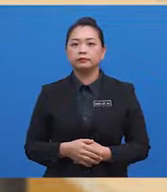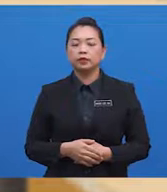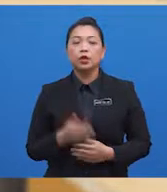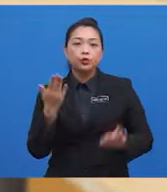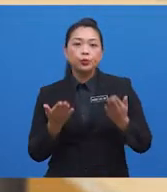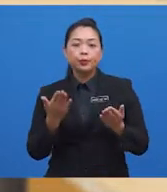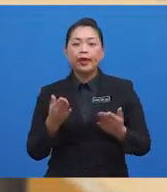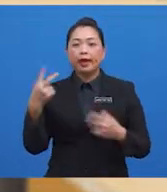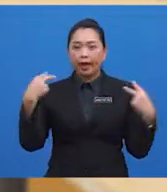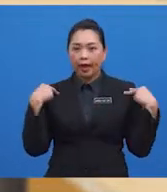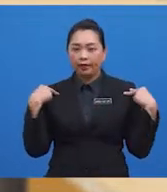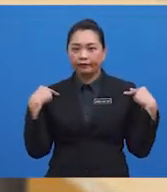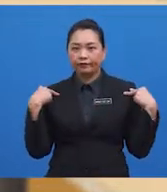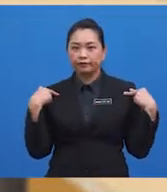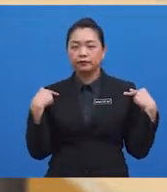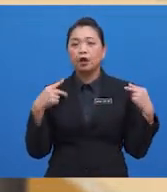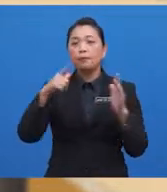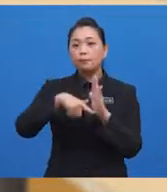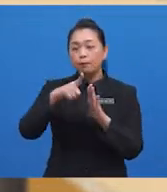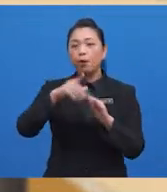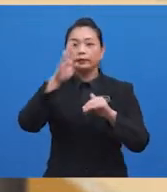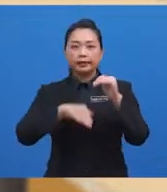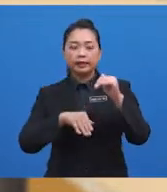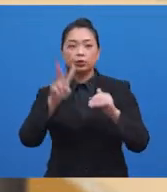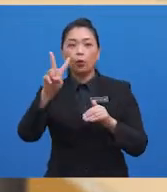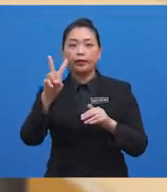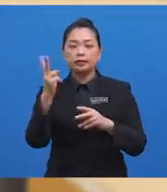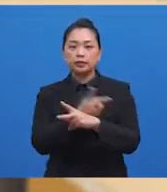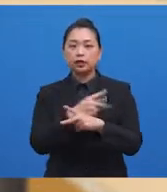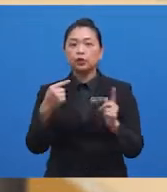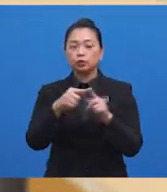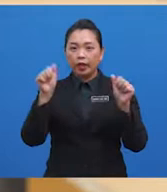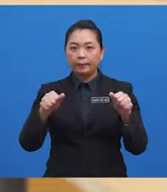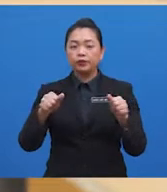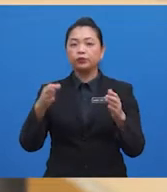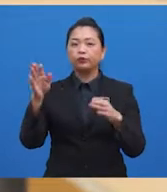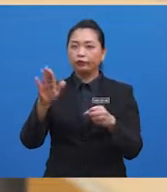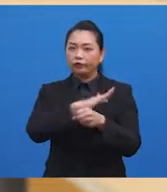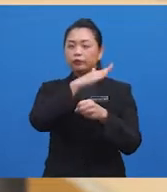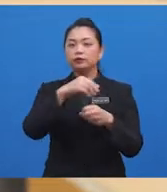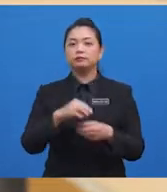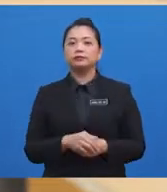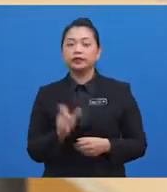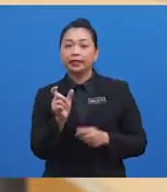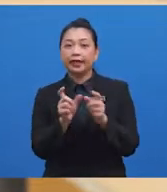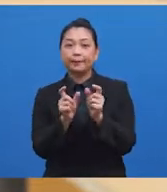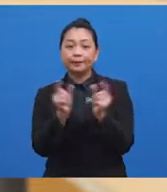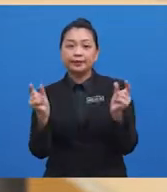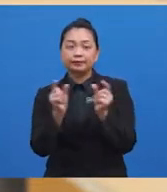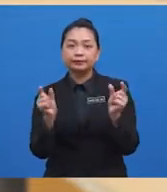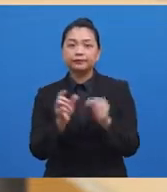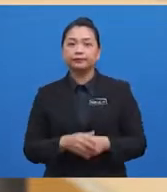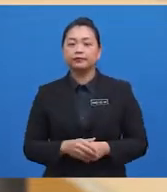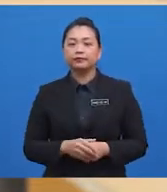You may have to read this text more than twice in order to be able to fill in the gaps. Now, the key to find the correct